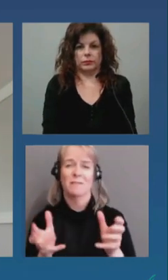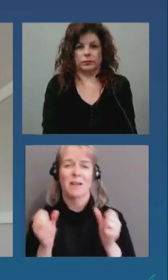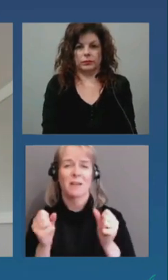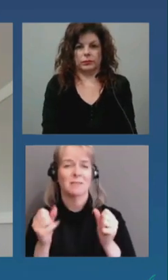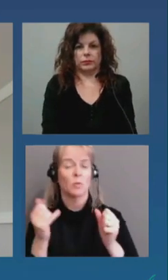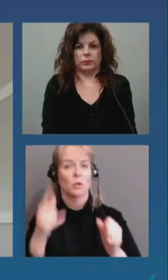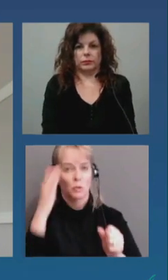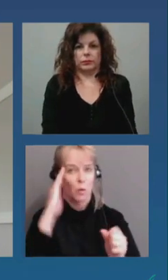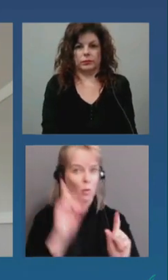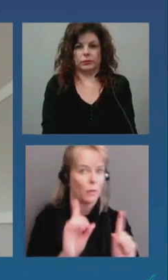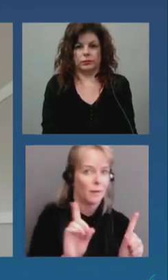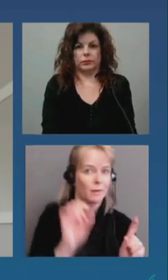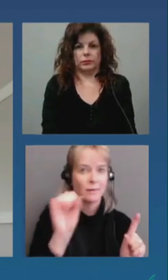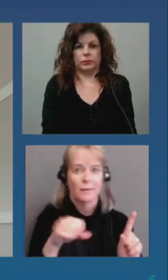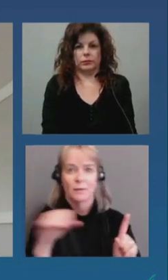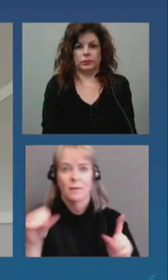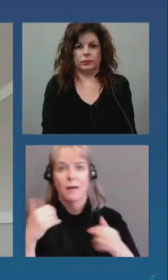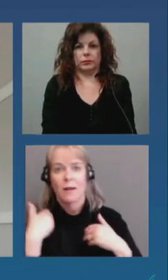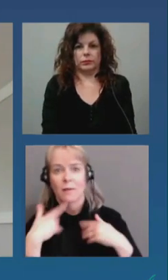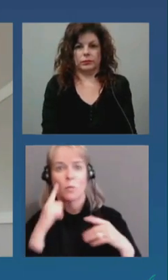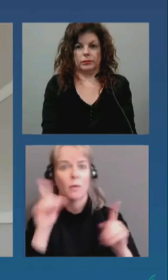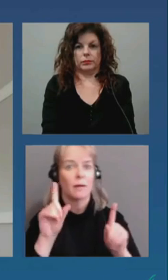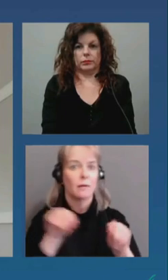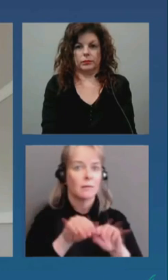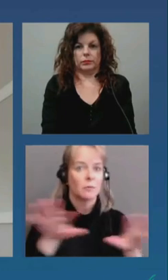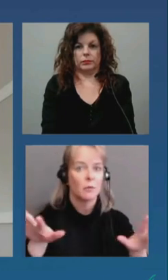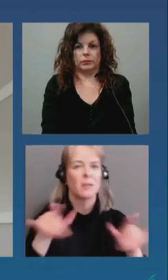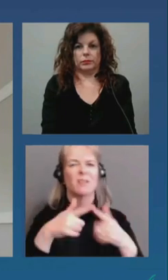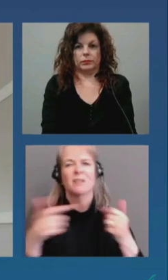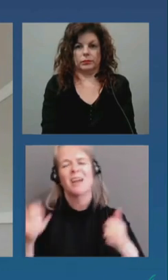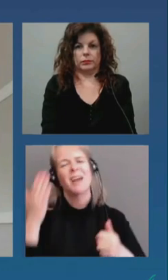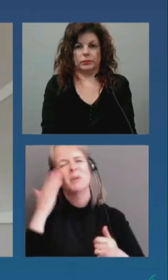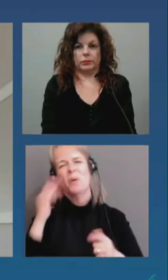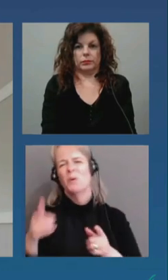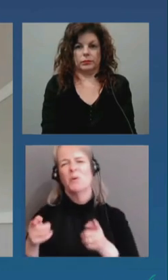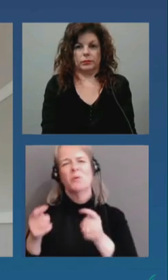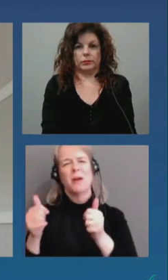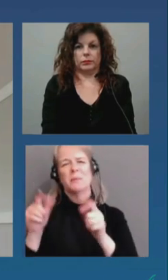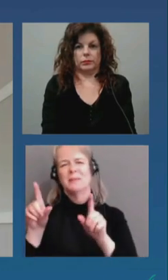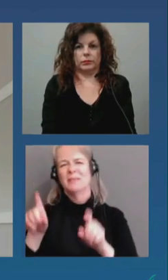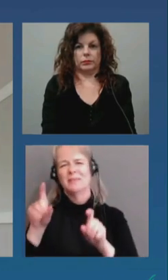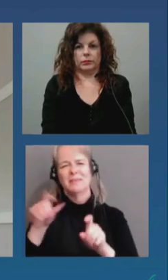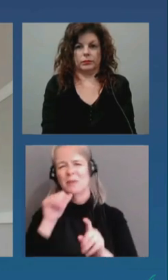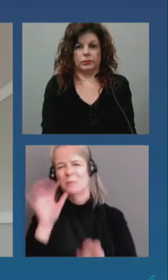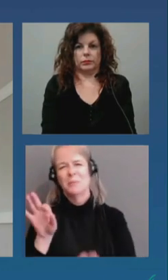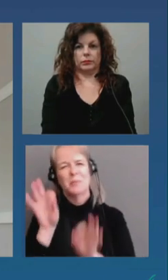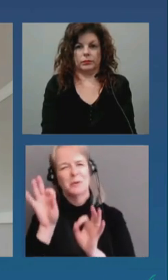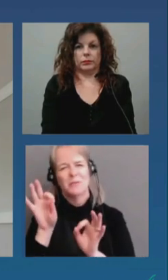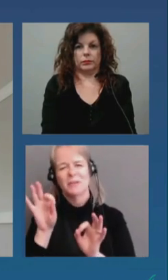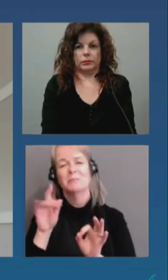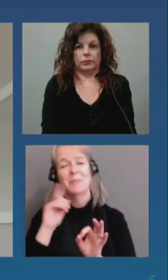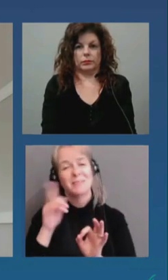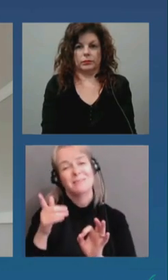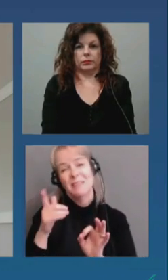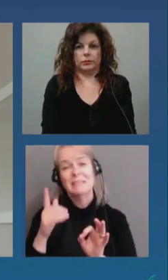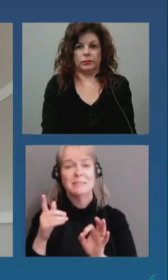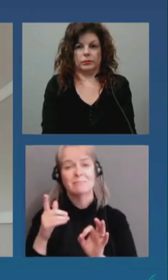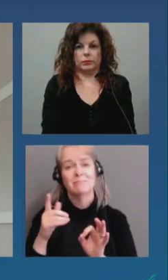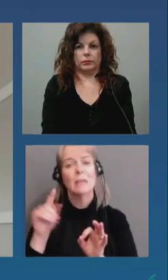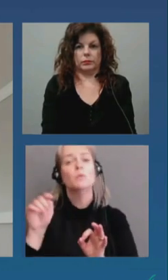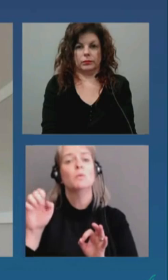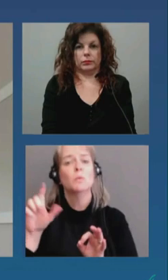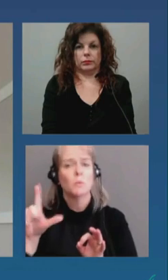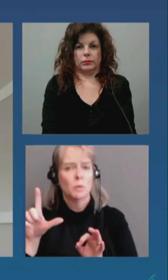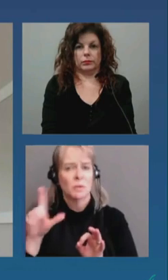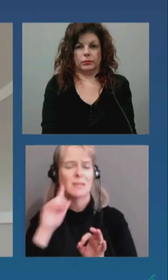perfect system. We know there are downsides to rapid testing, but it's an additional measure that can give us